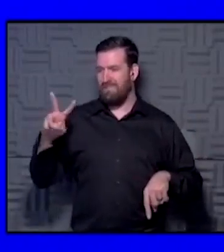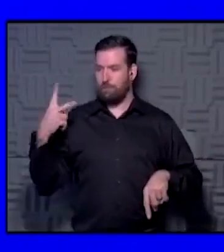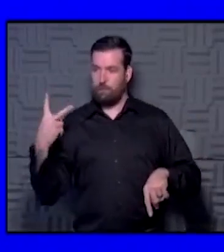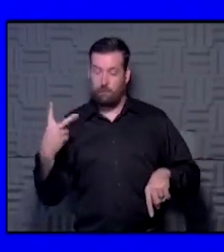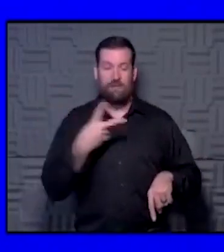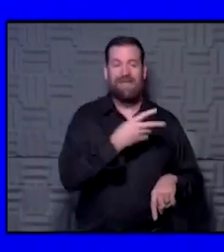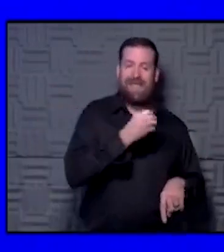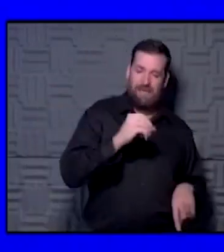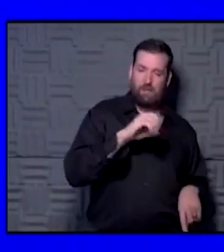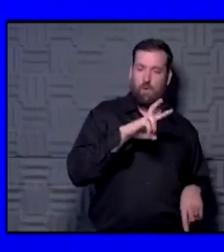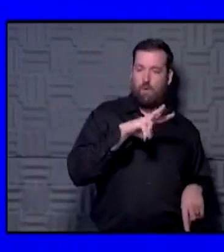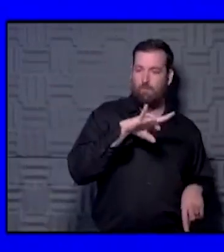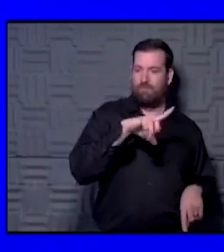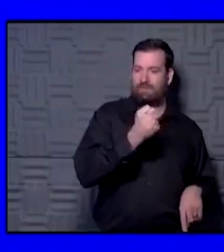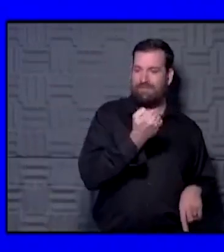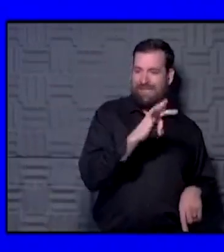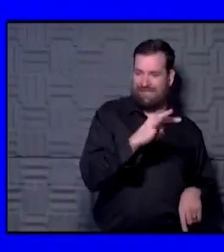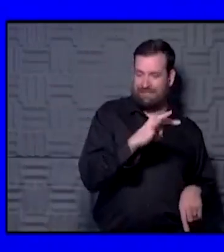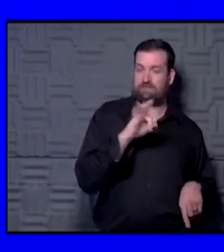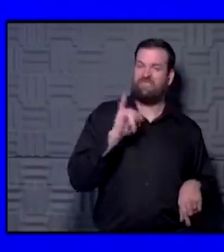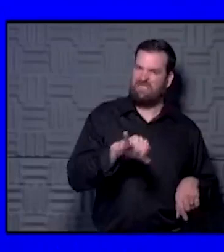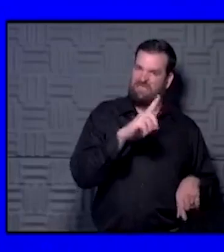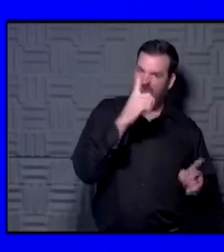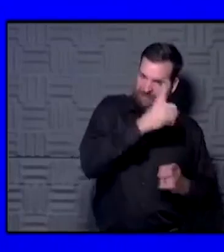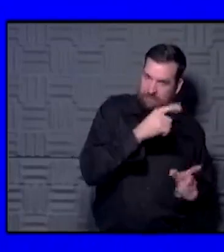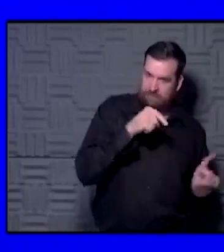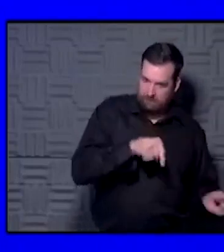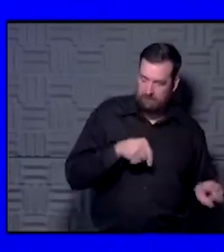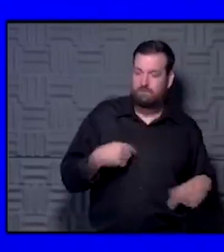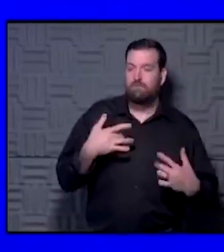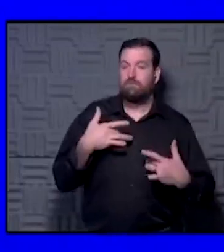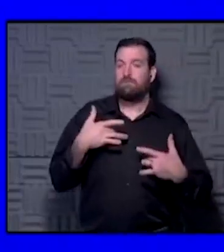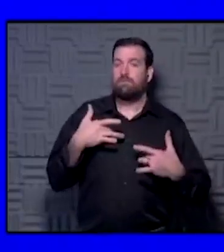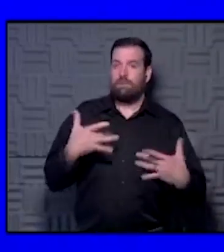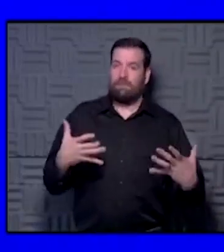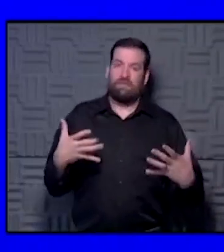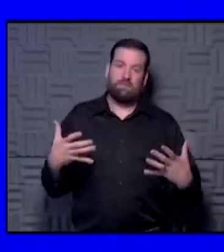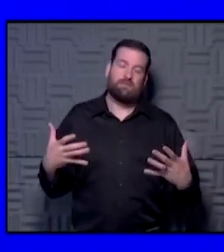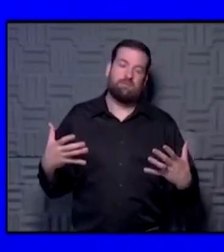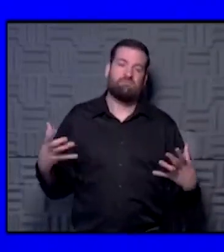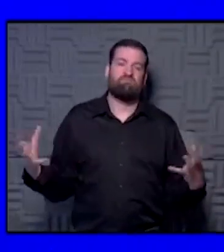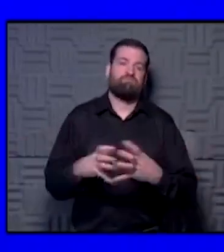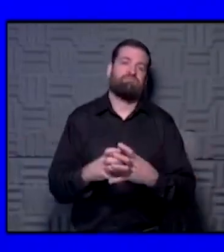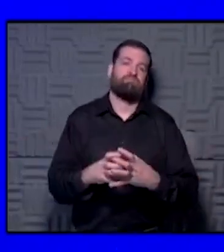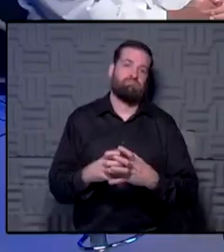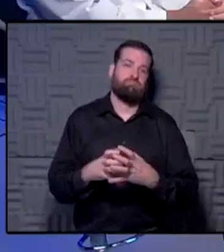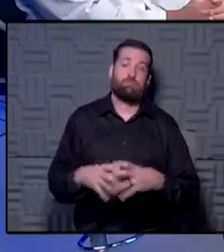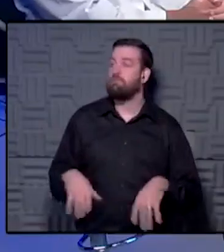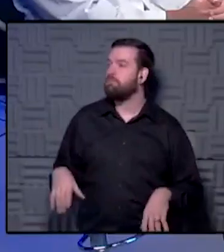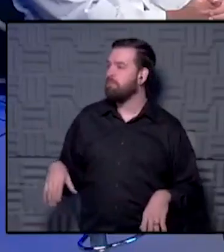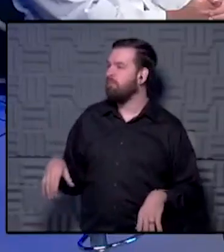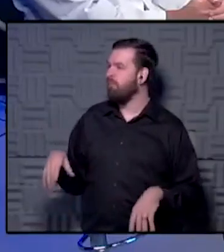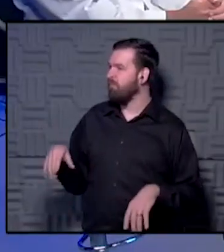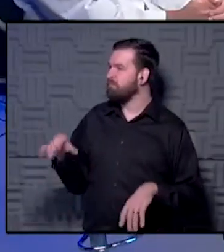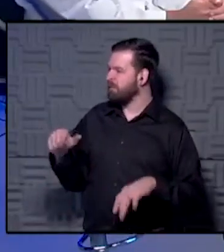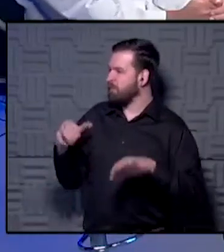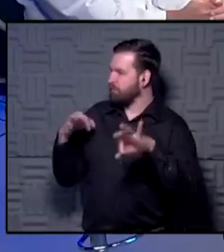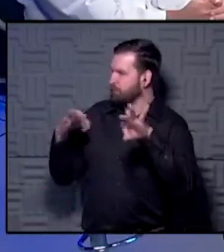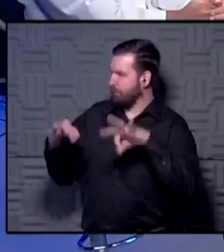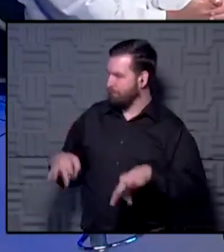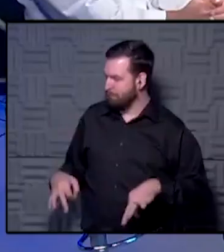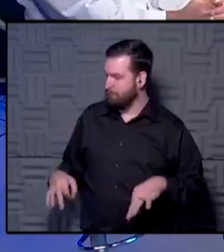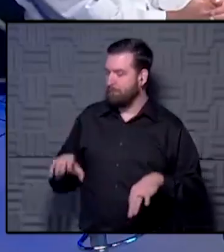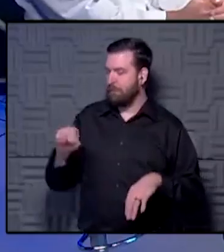-19, which is the disease. In general, it is just all lumped together as one. Yeah. Here's how I would describe it.